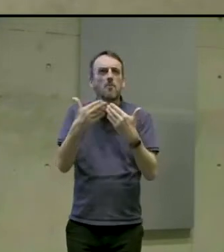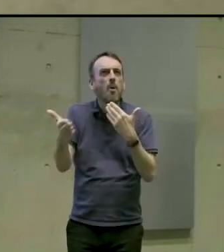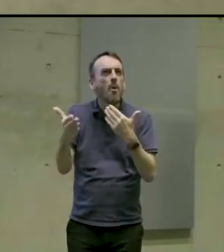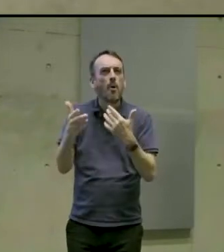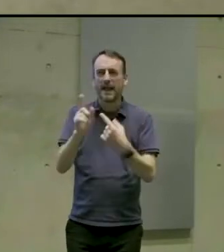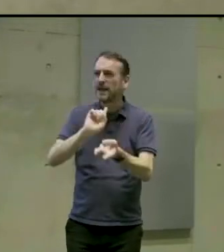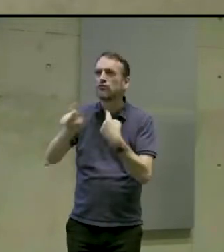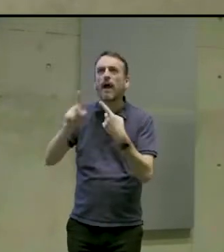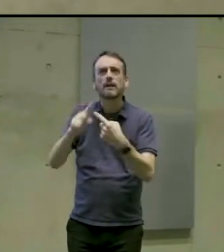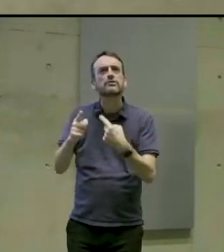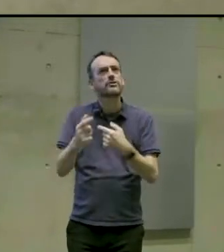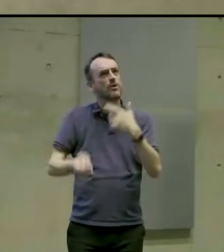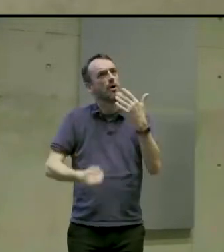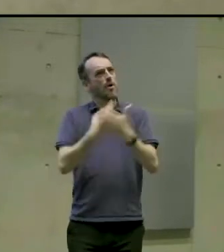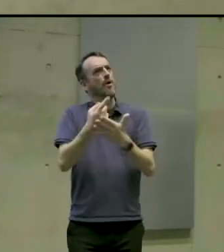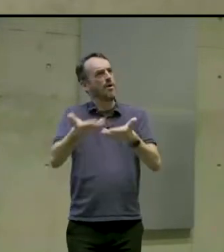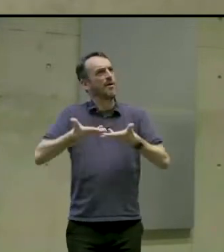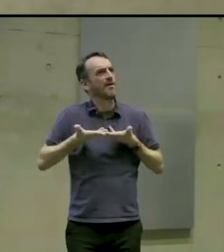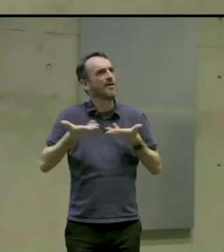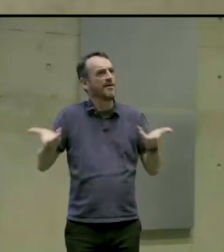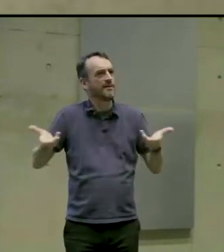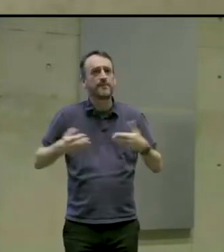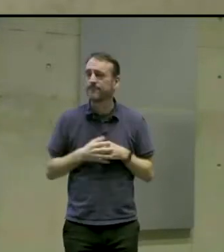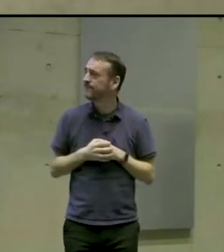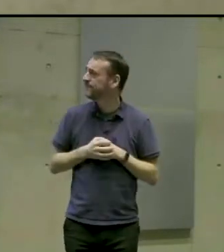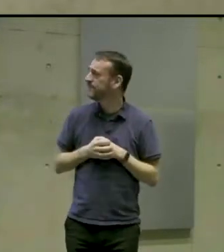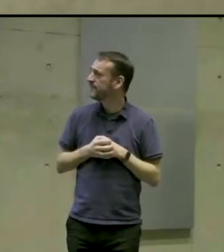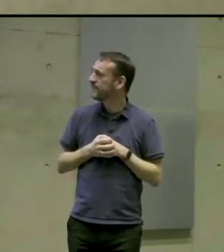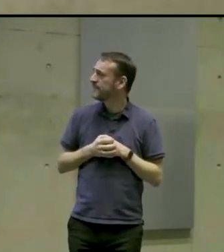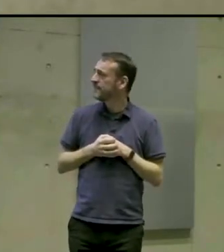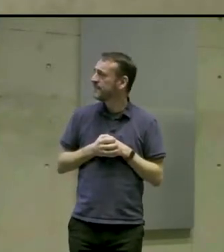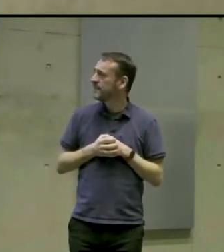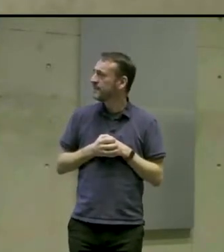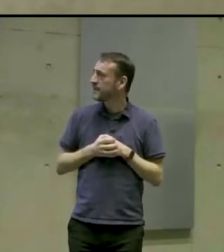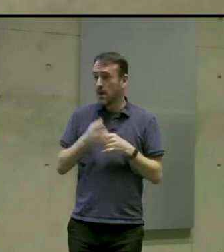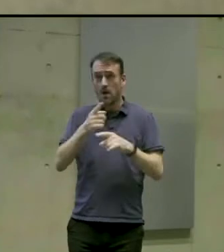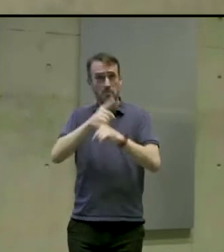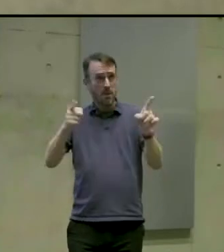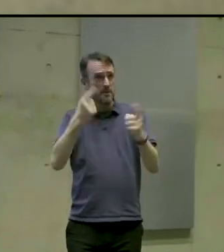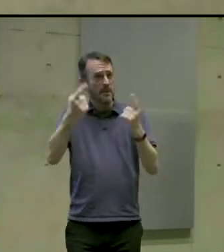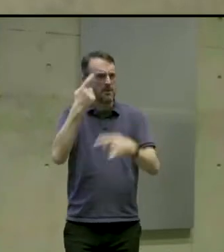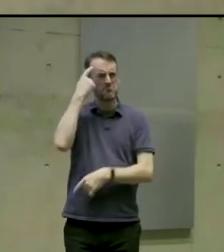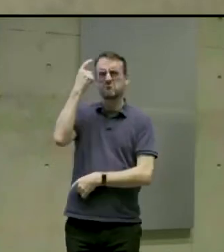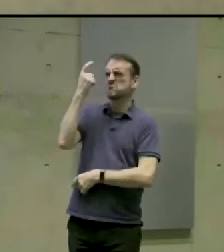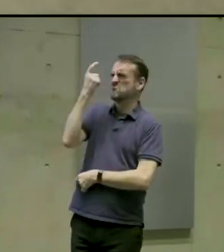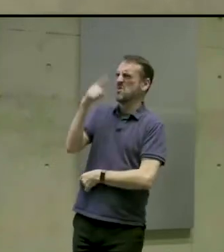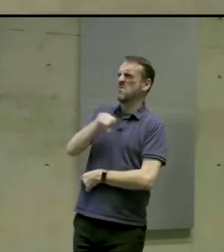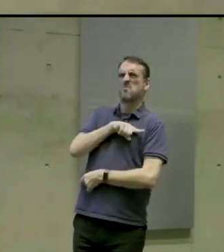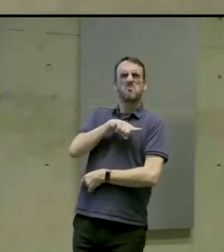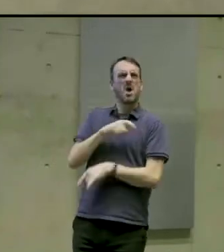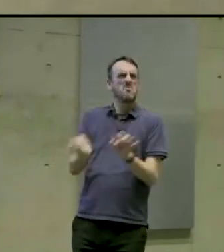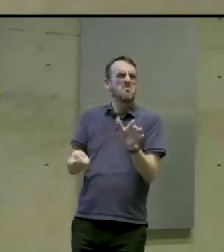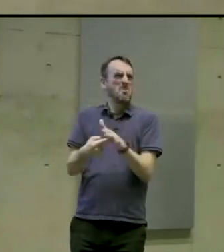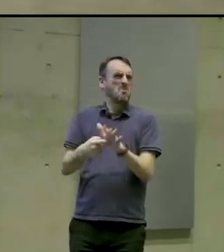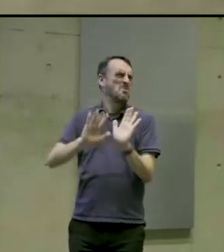And for those that maybe are asking why this is important,